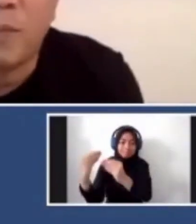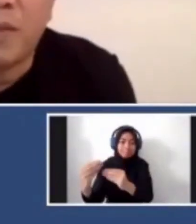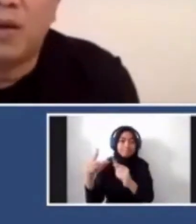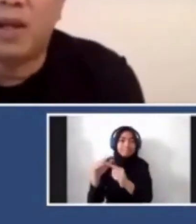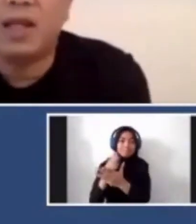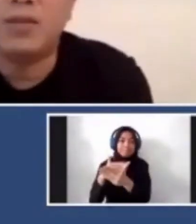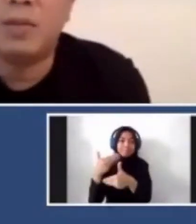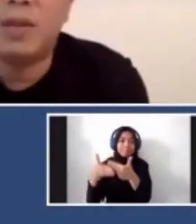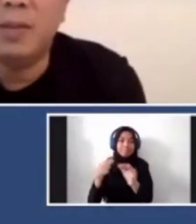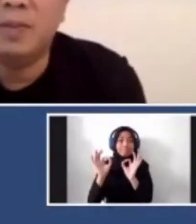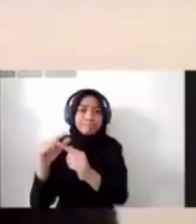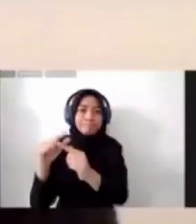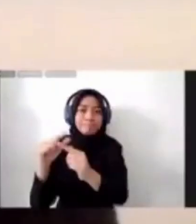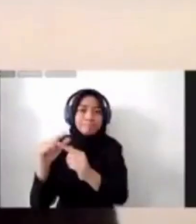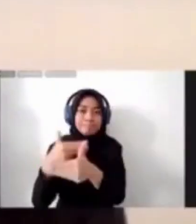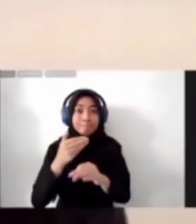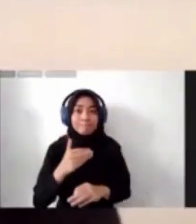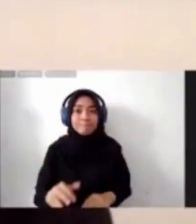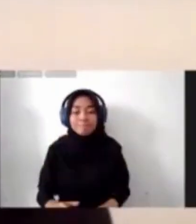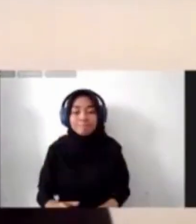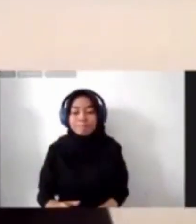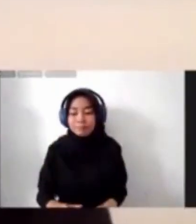Okay. Thank you, Sabrina. The screen is all yours.